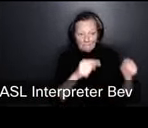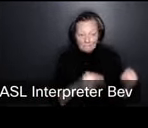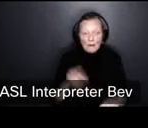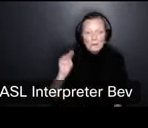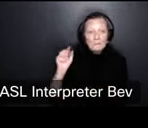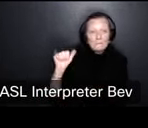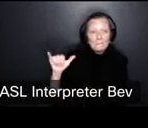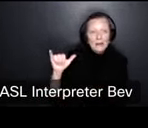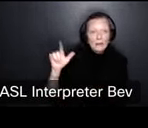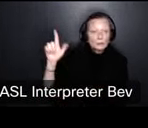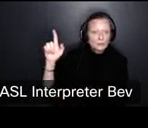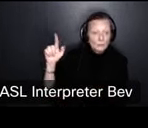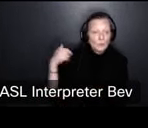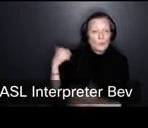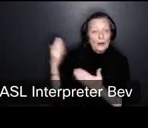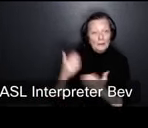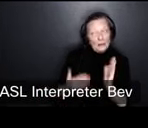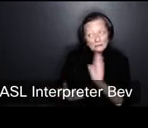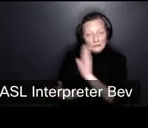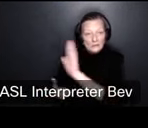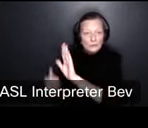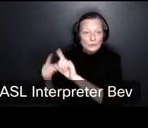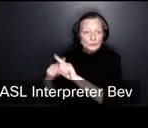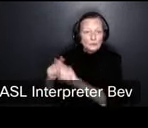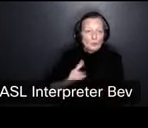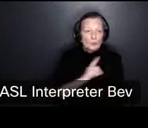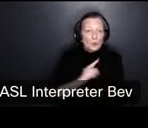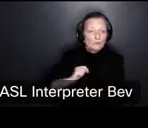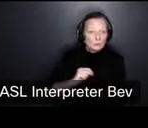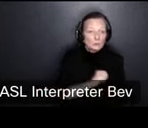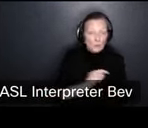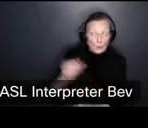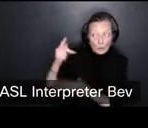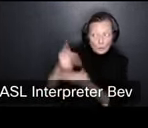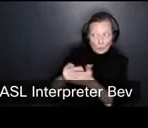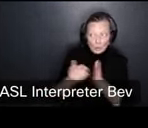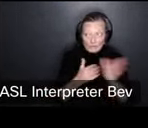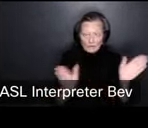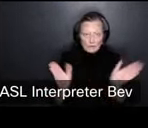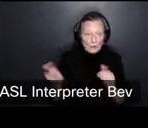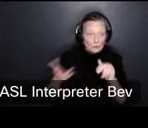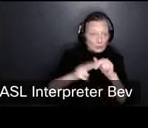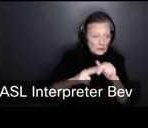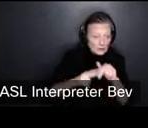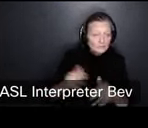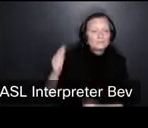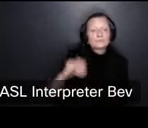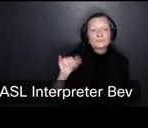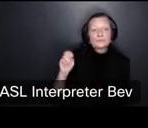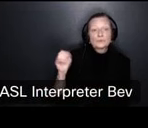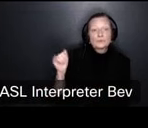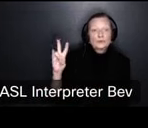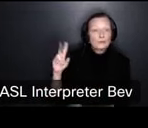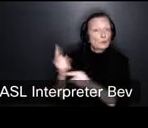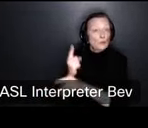planning on bringing forward to the trustees through uh approval of general raises june 17th at the regular board meeting we hope to